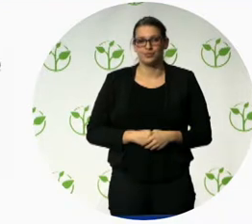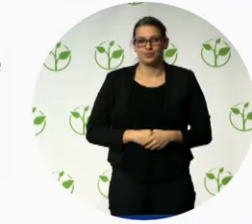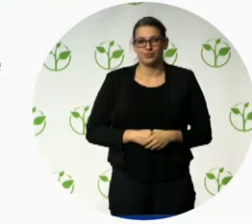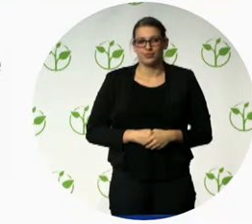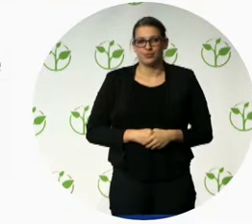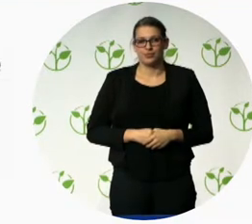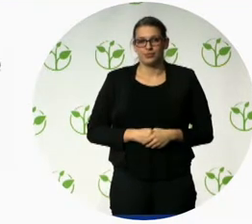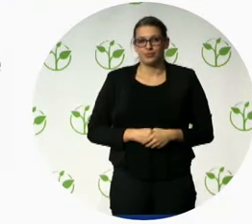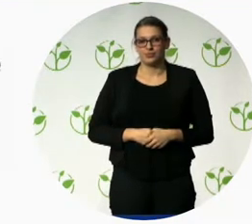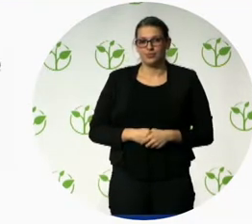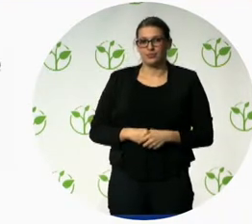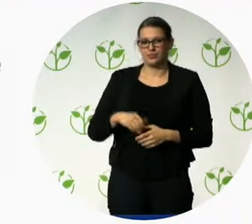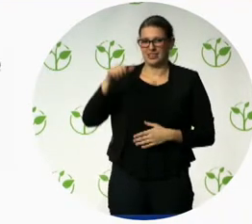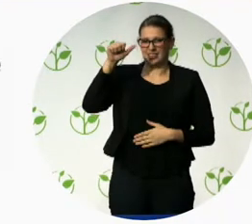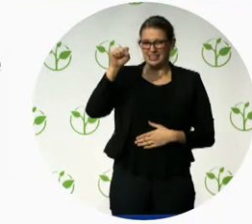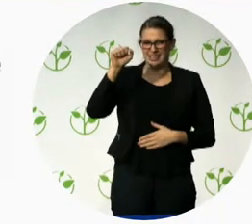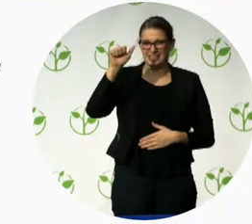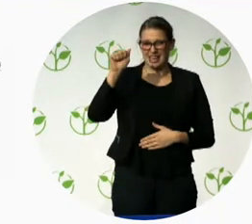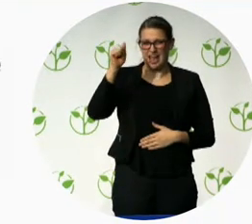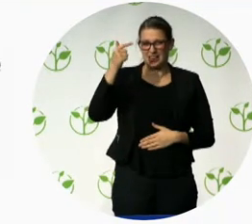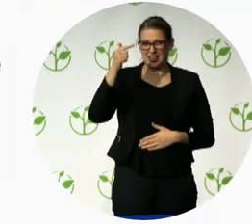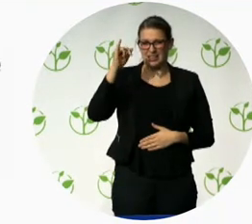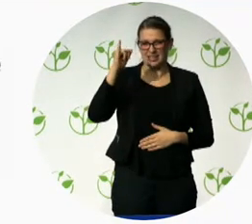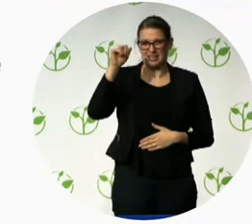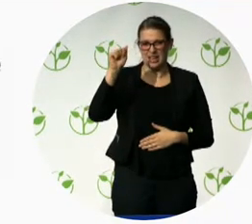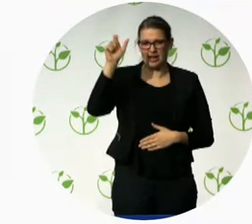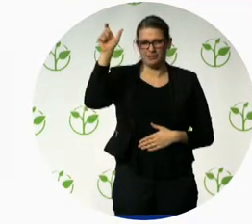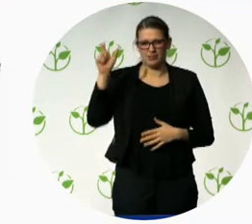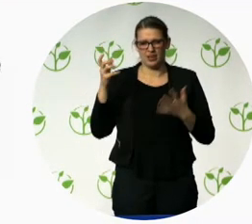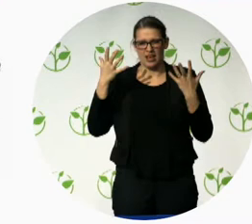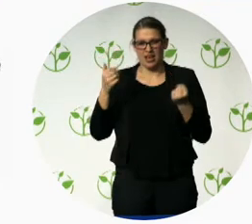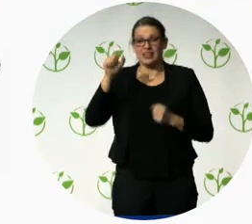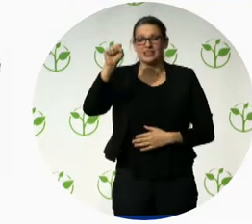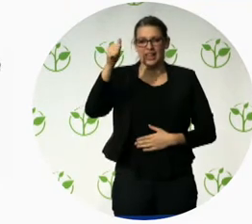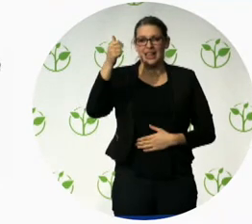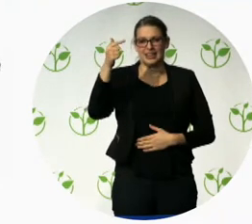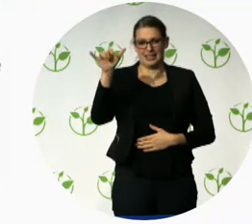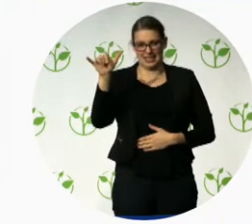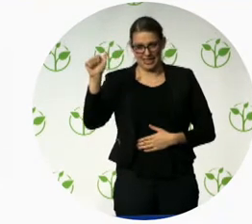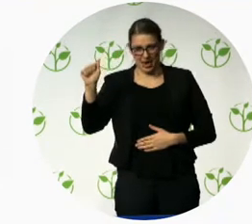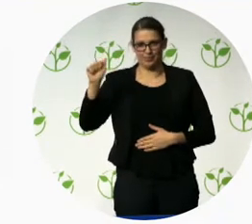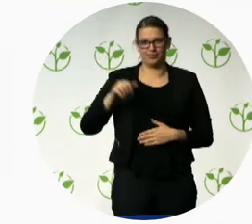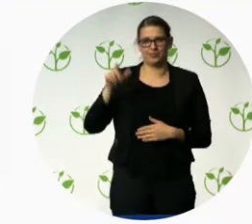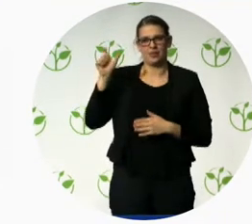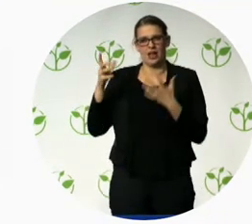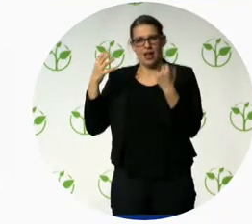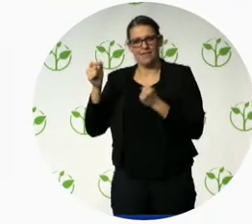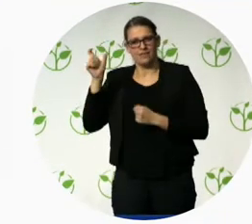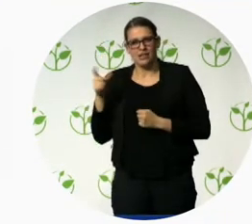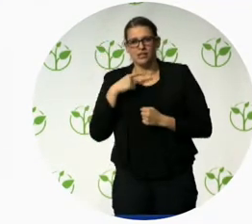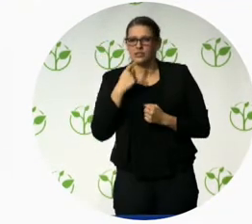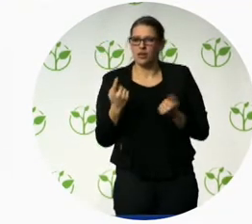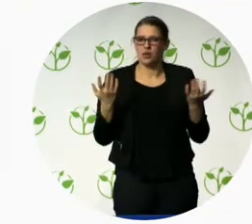learned late in life about disability. But if you read his book, Hit Refresh, it changed him. And it changed the way he approached work. So it's this